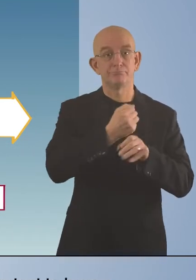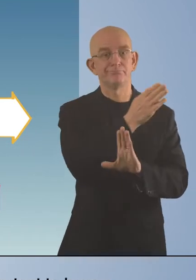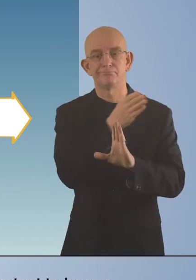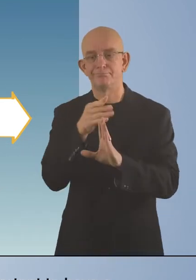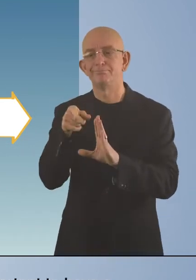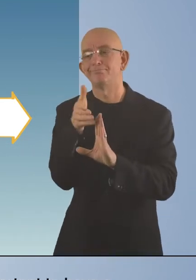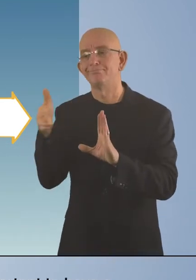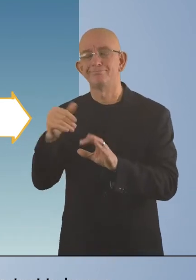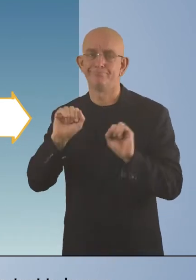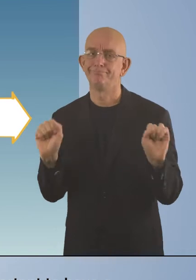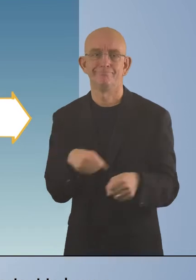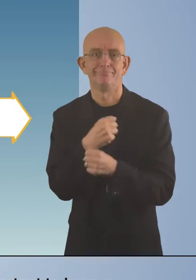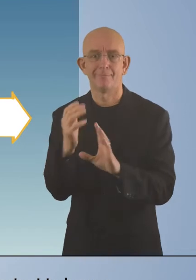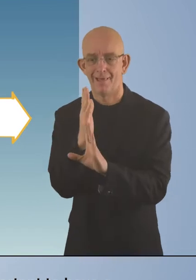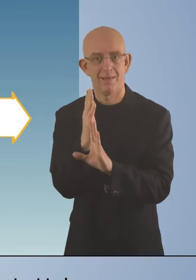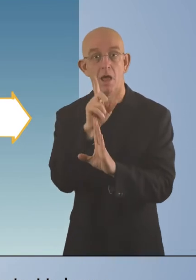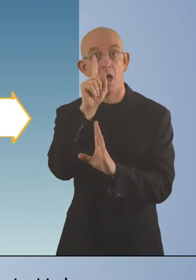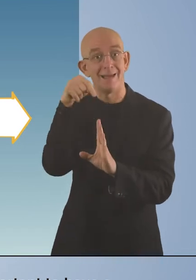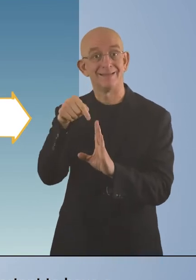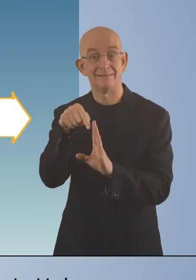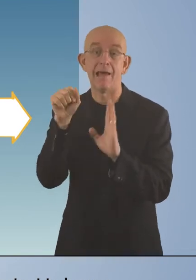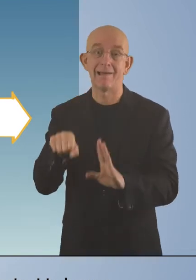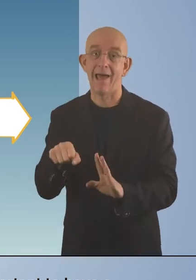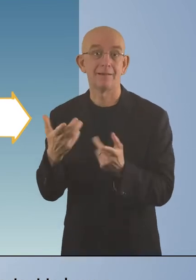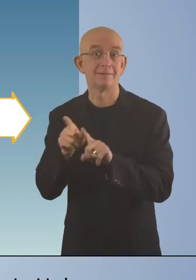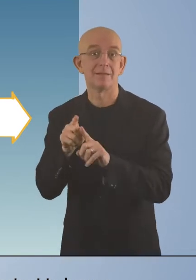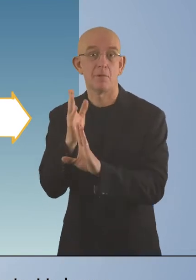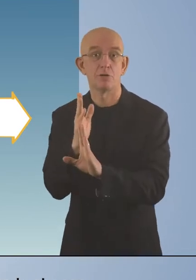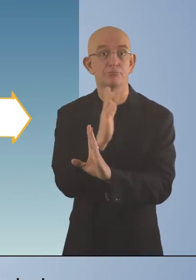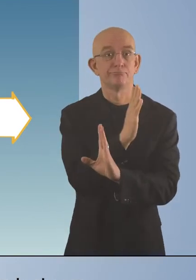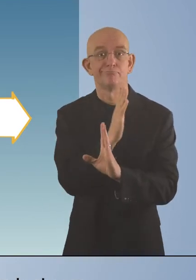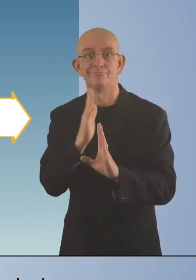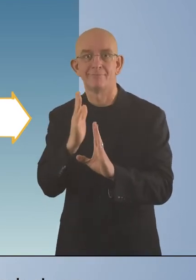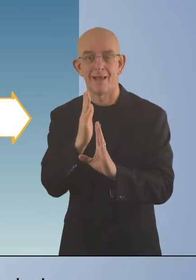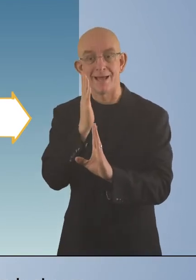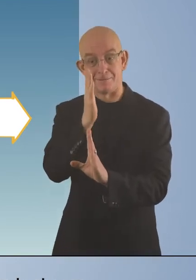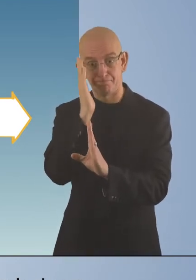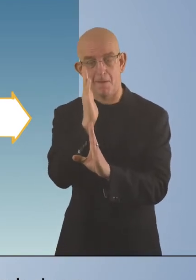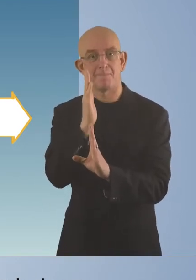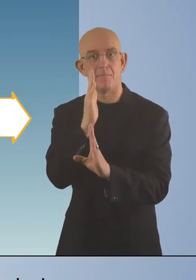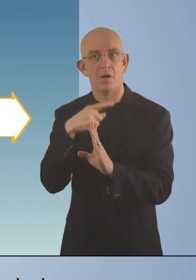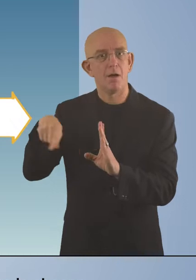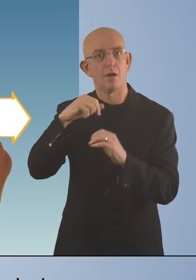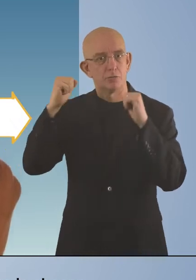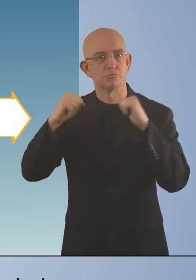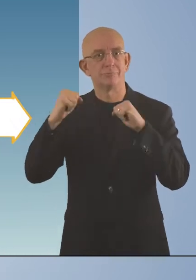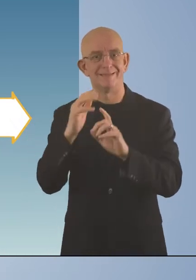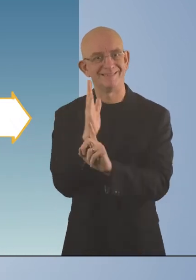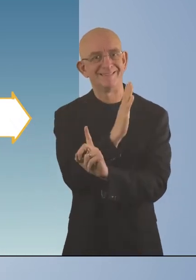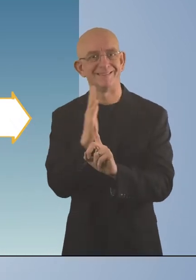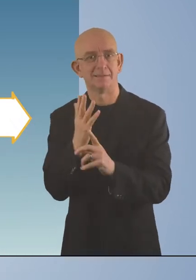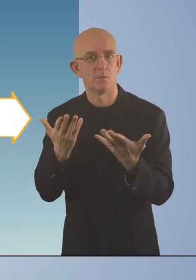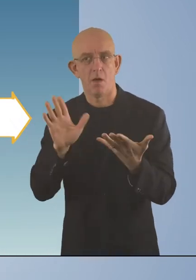There are many possibilities, and it is important to have a clear reason for collecting the data so the best cut-off point for that purpose is chosen.